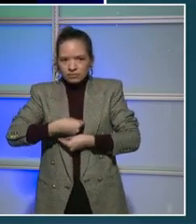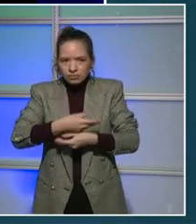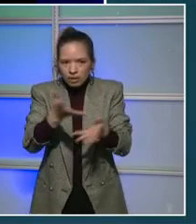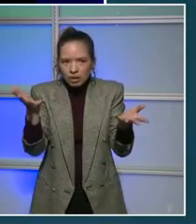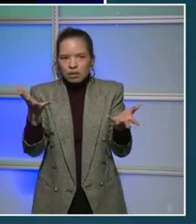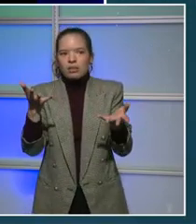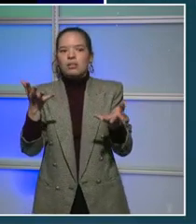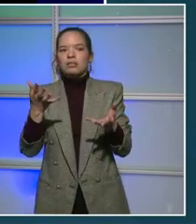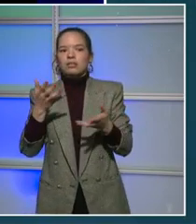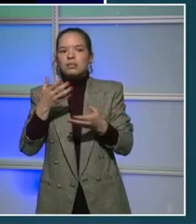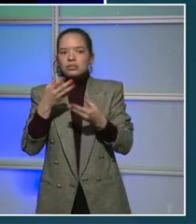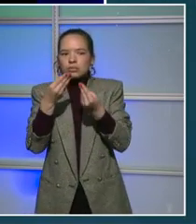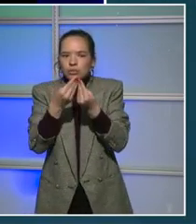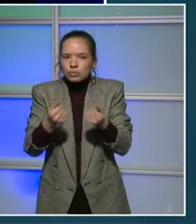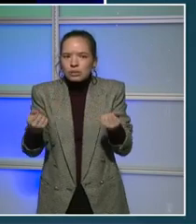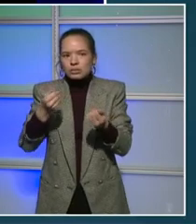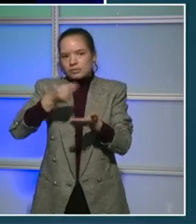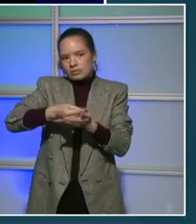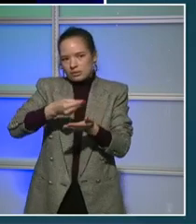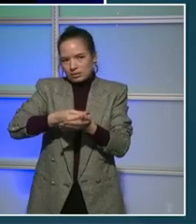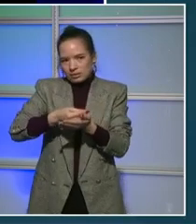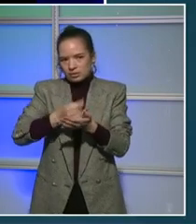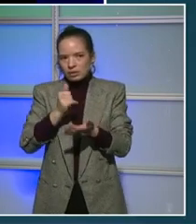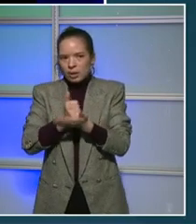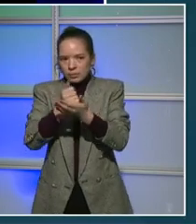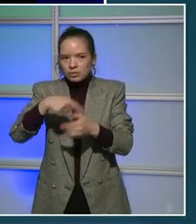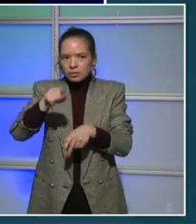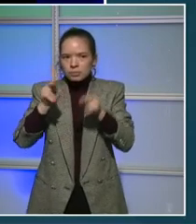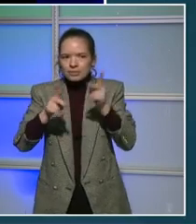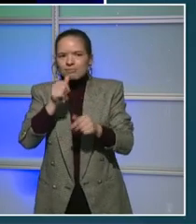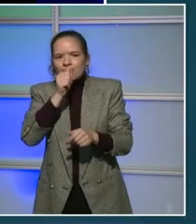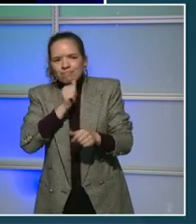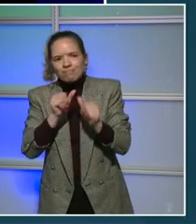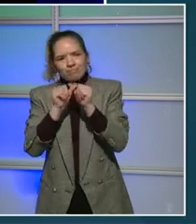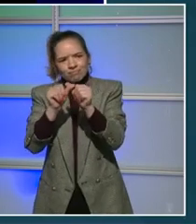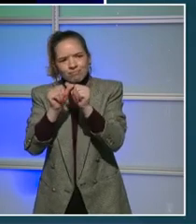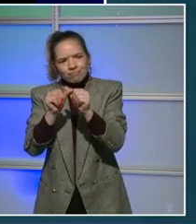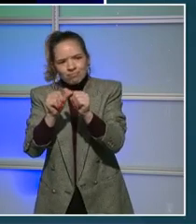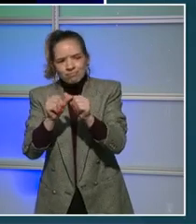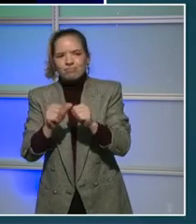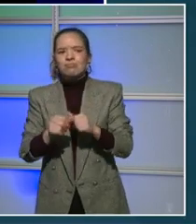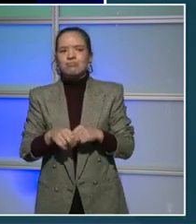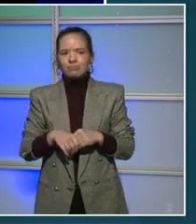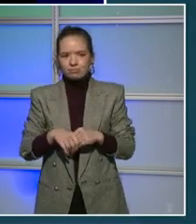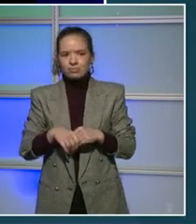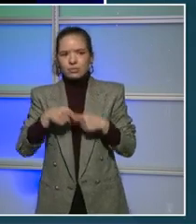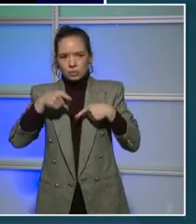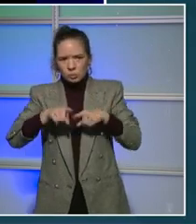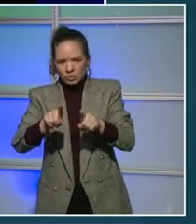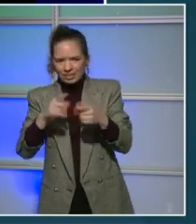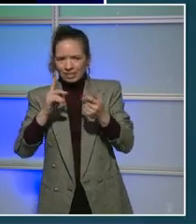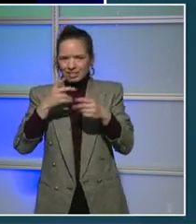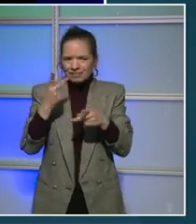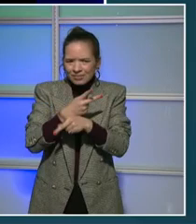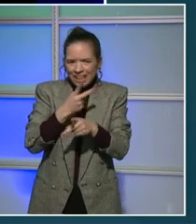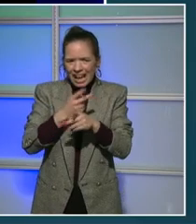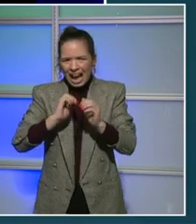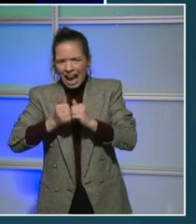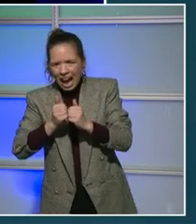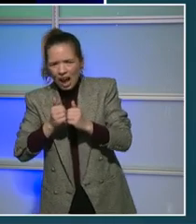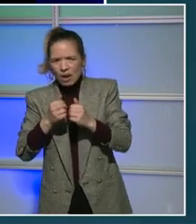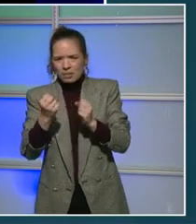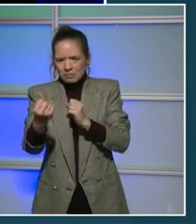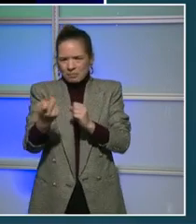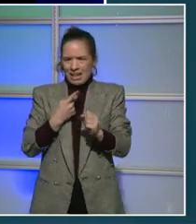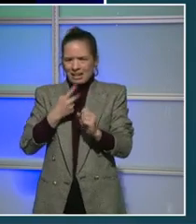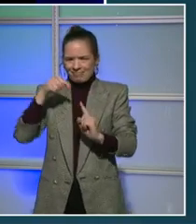to make sure that people can hang on while we get back to normal, to be certain that